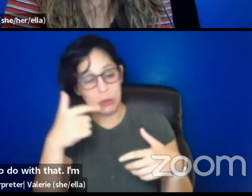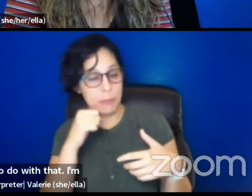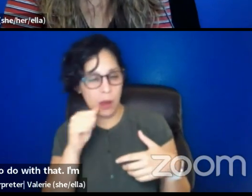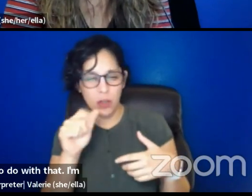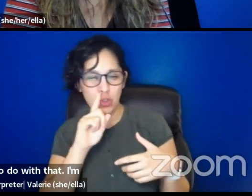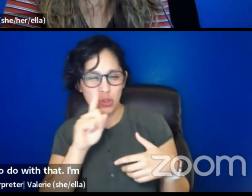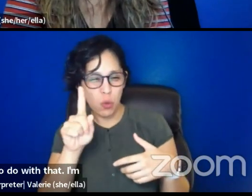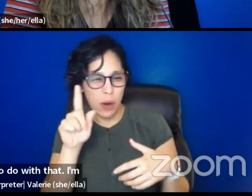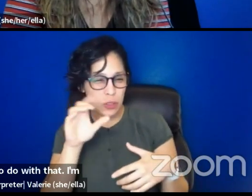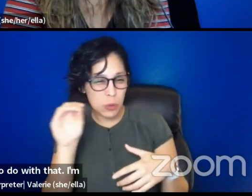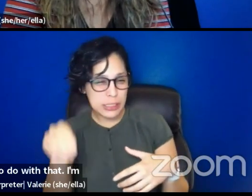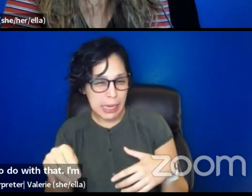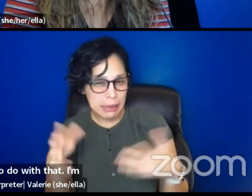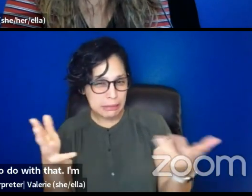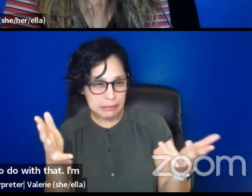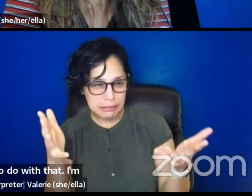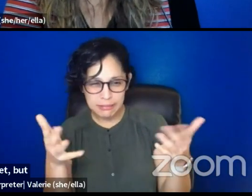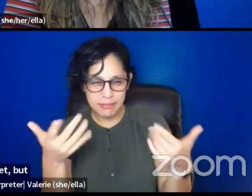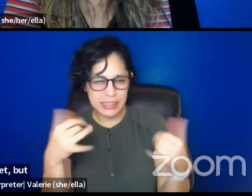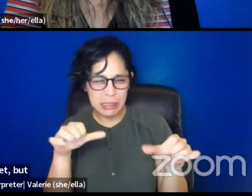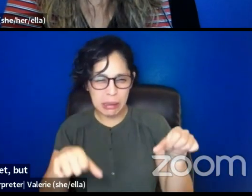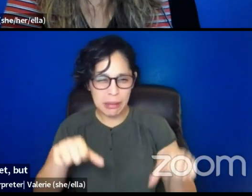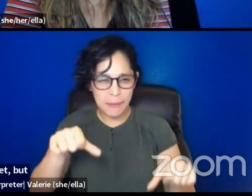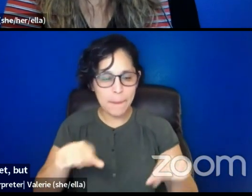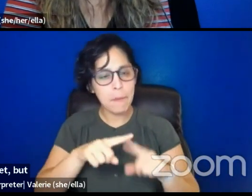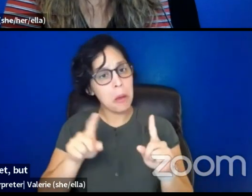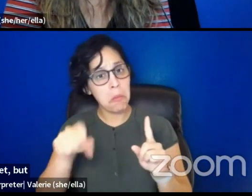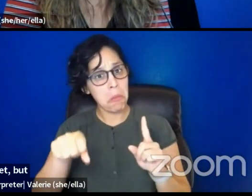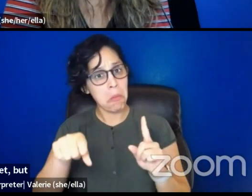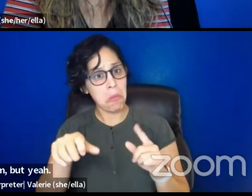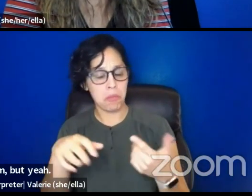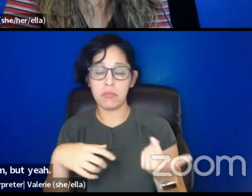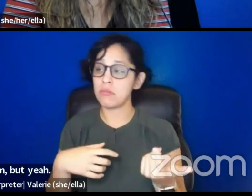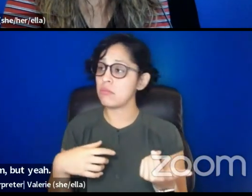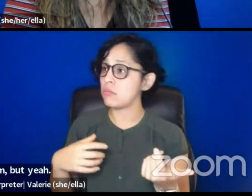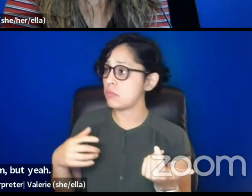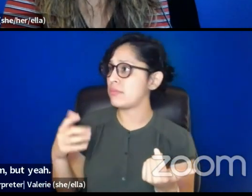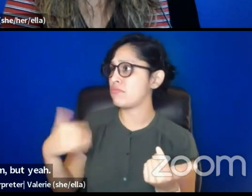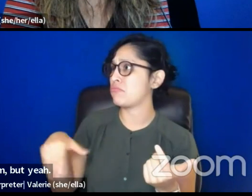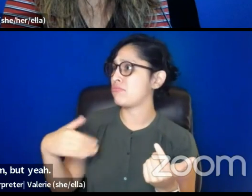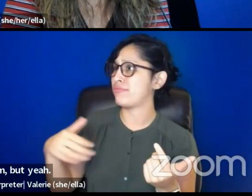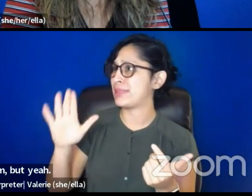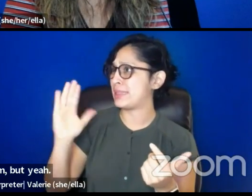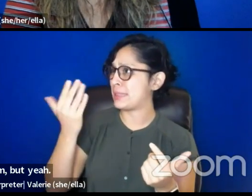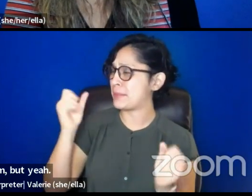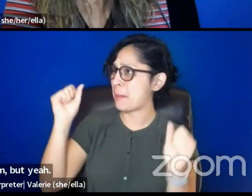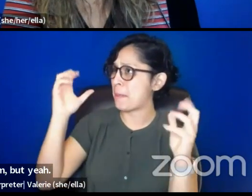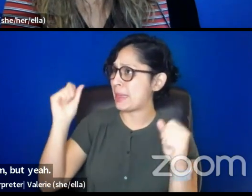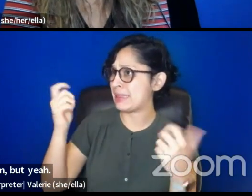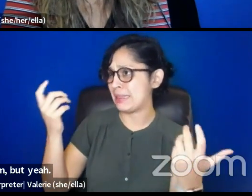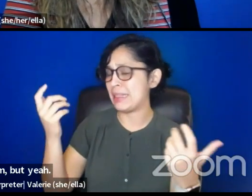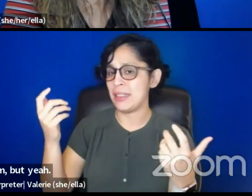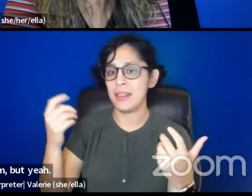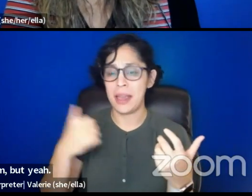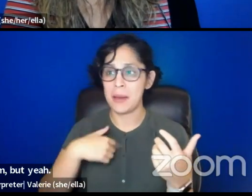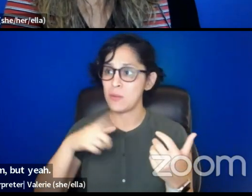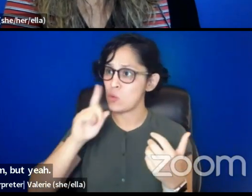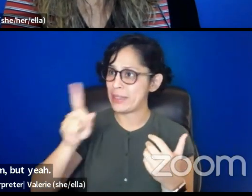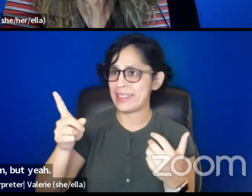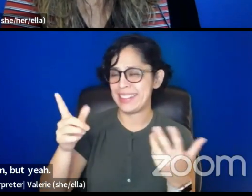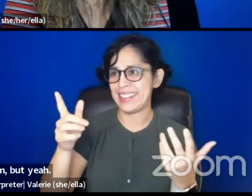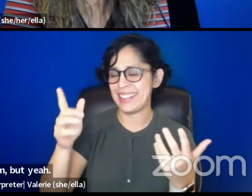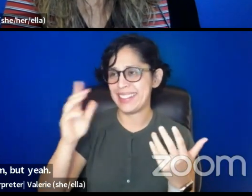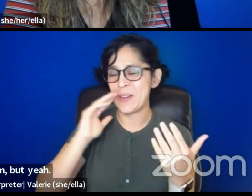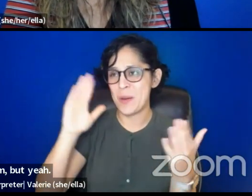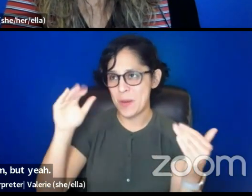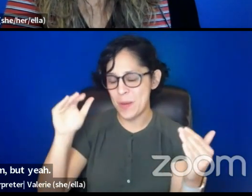% yet, but yeah. That sounds amazing, and I'm really, I really